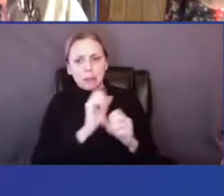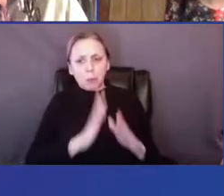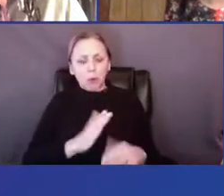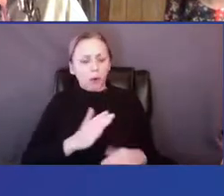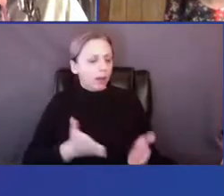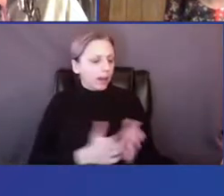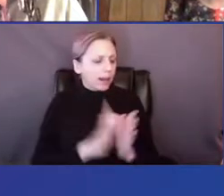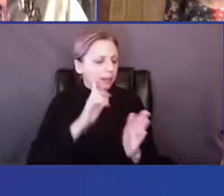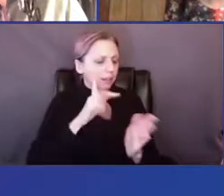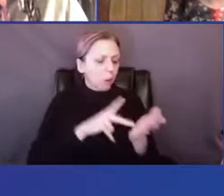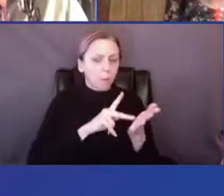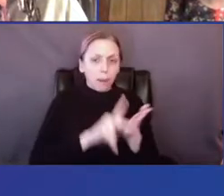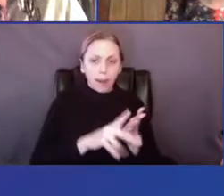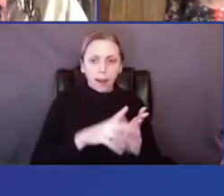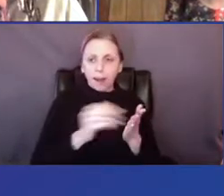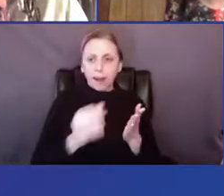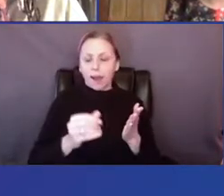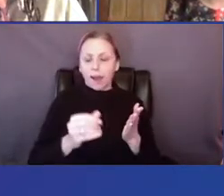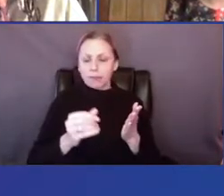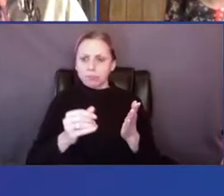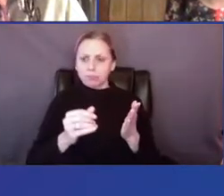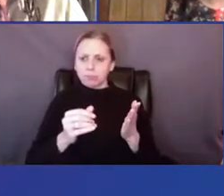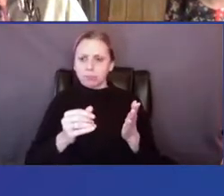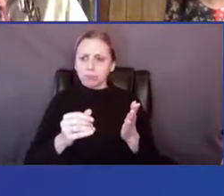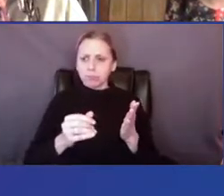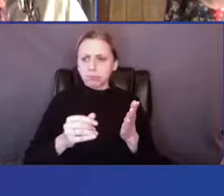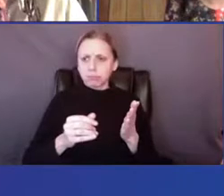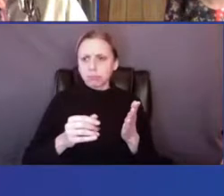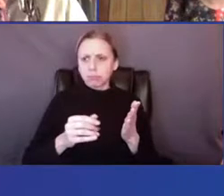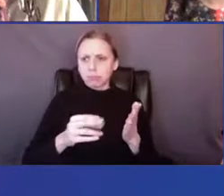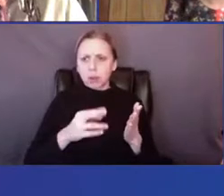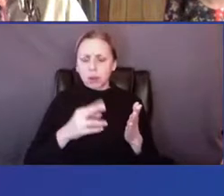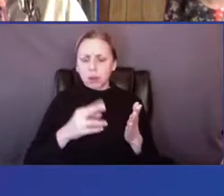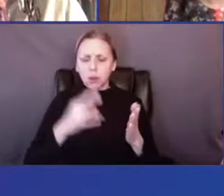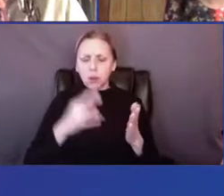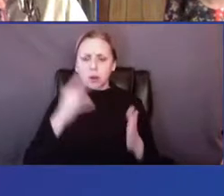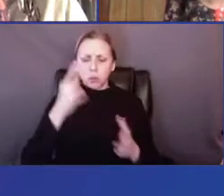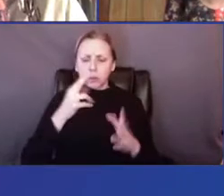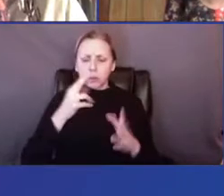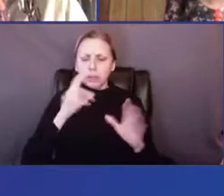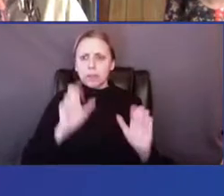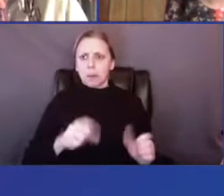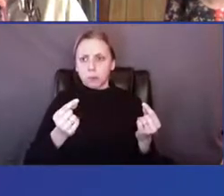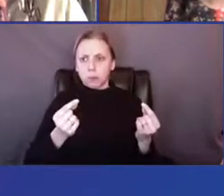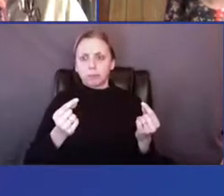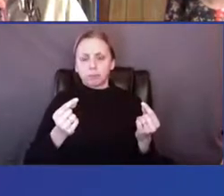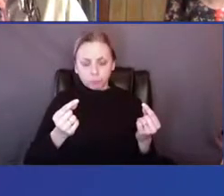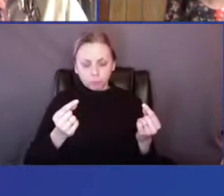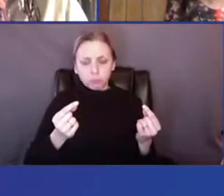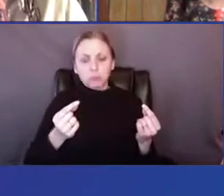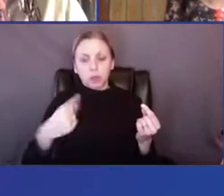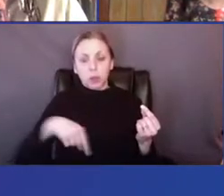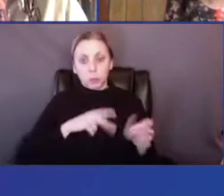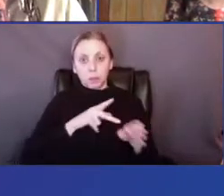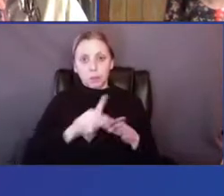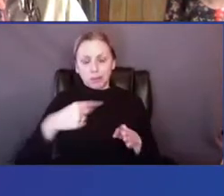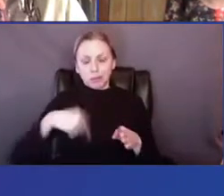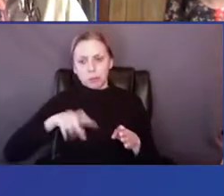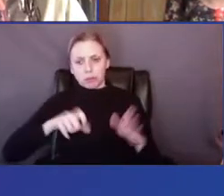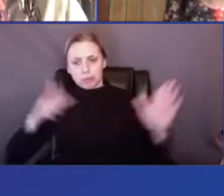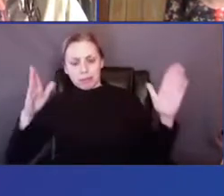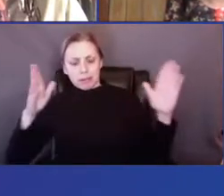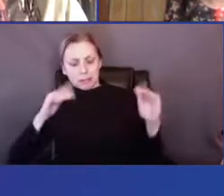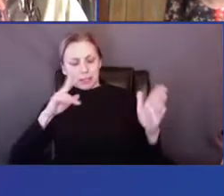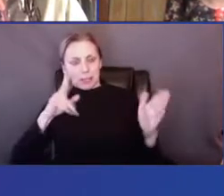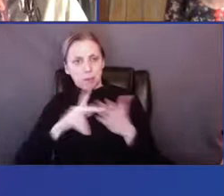um, pay and reasonable pay for what you do, that what we do is labor and that we are professionals and to be expecting payment for it.